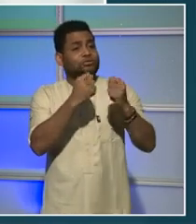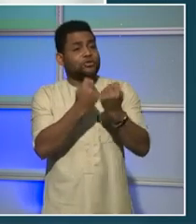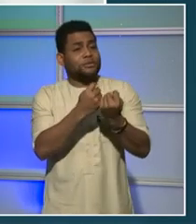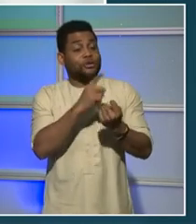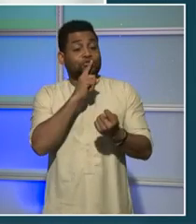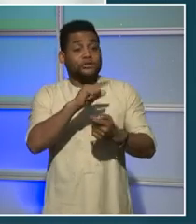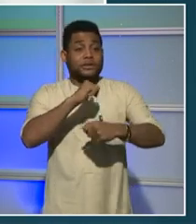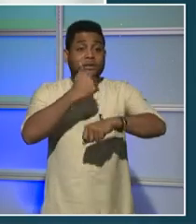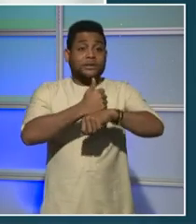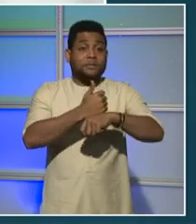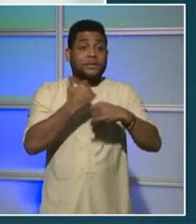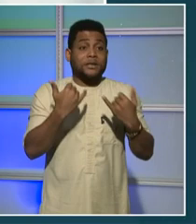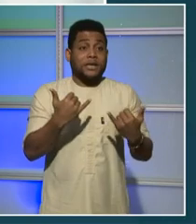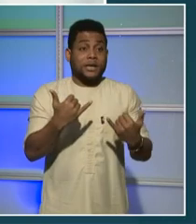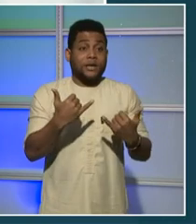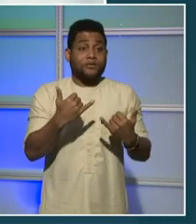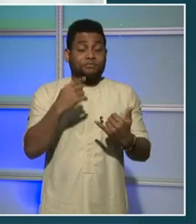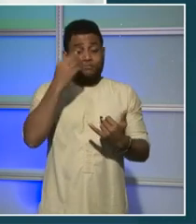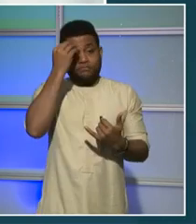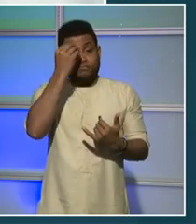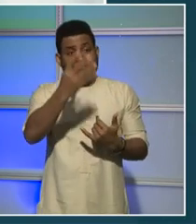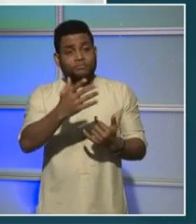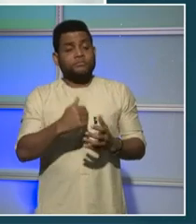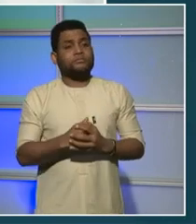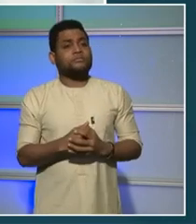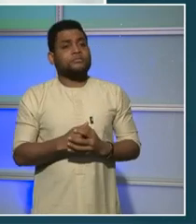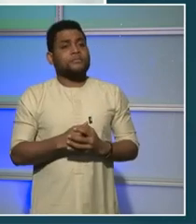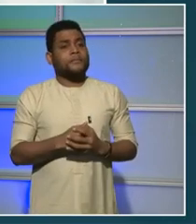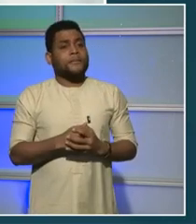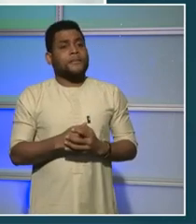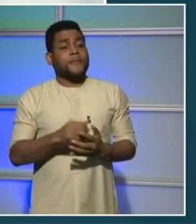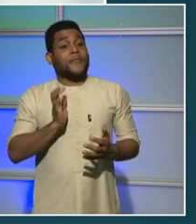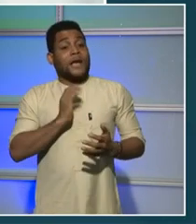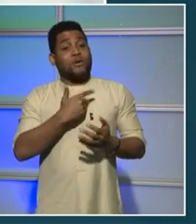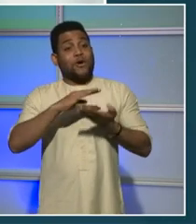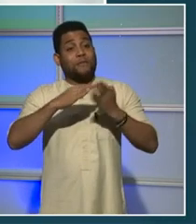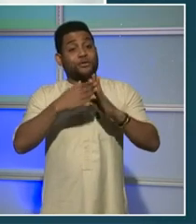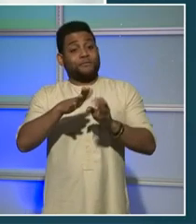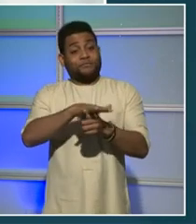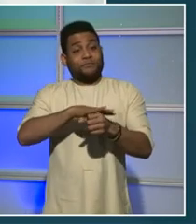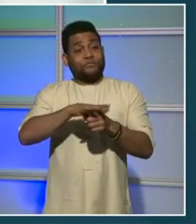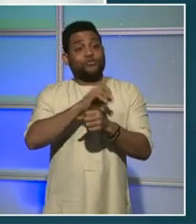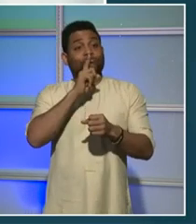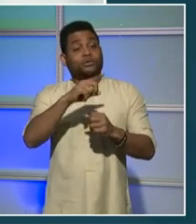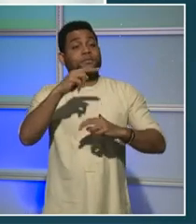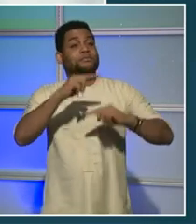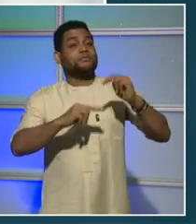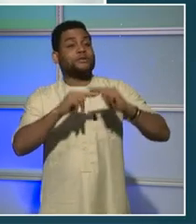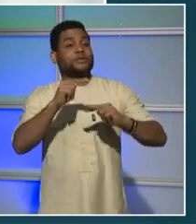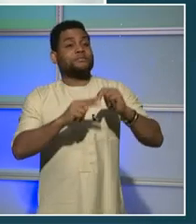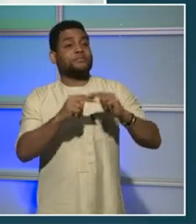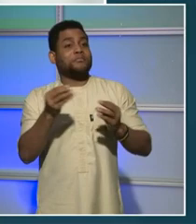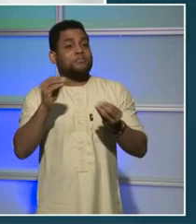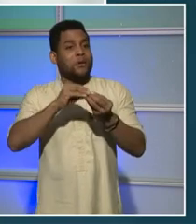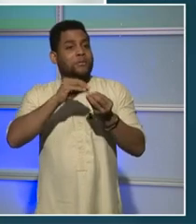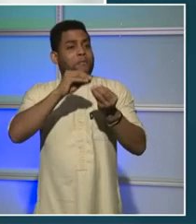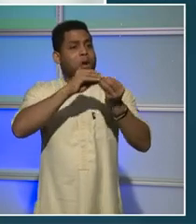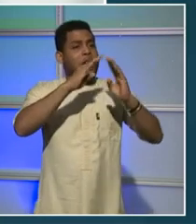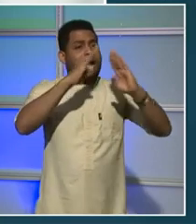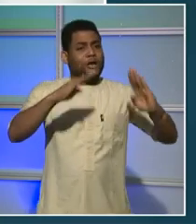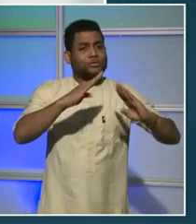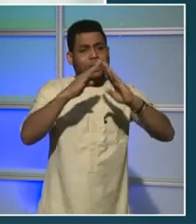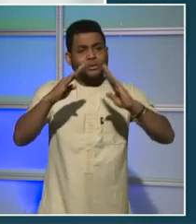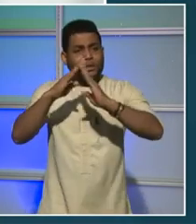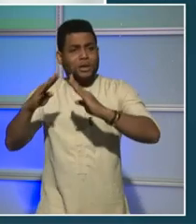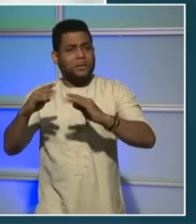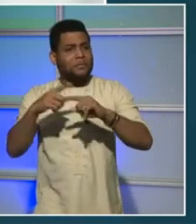Our neighborhoods are becoming more dense due to new developments and gentrification. And with that, we're seeing more trash on the streets, especially with more and more people